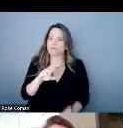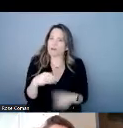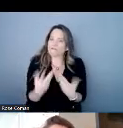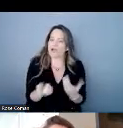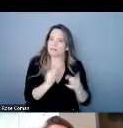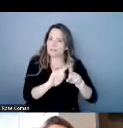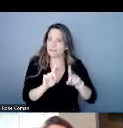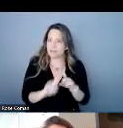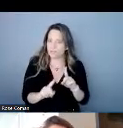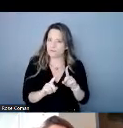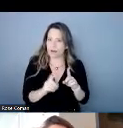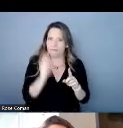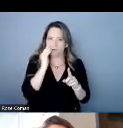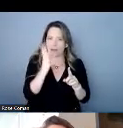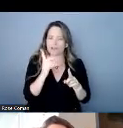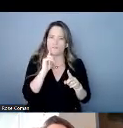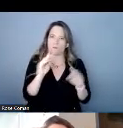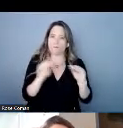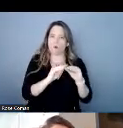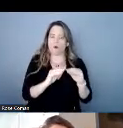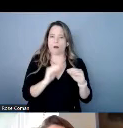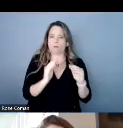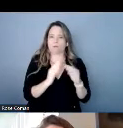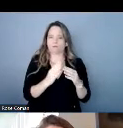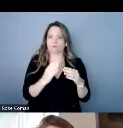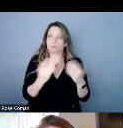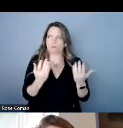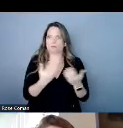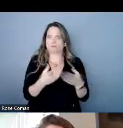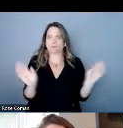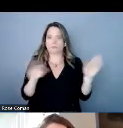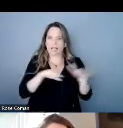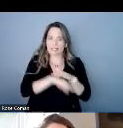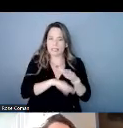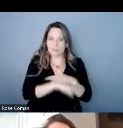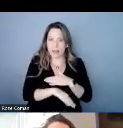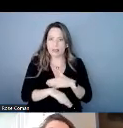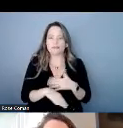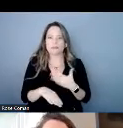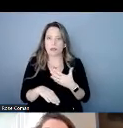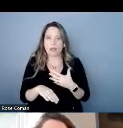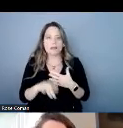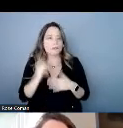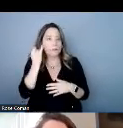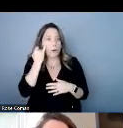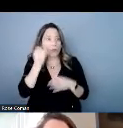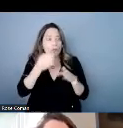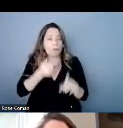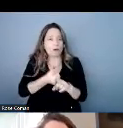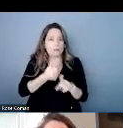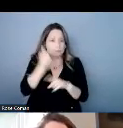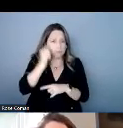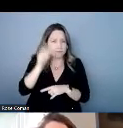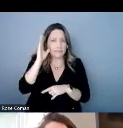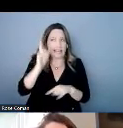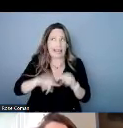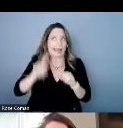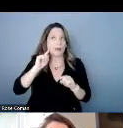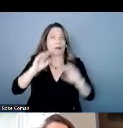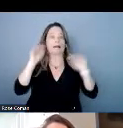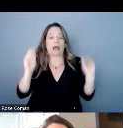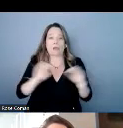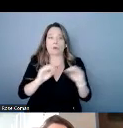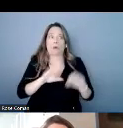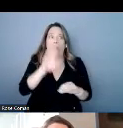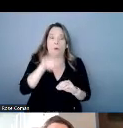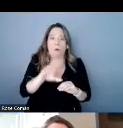or any residual hearing if they're not hearing anything they're fully relying on the captions it's incredibly important for their accessibility needs